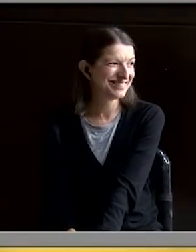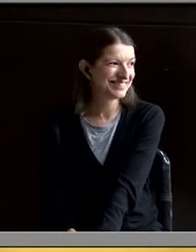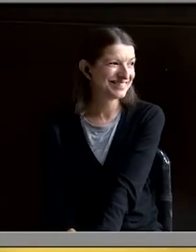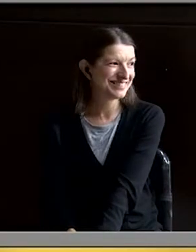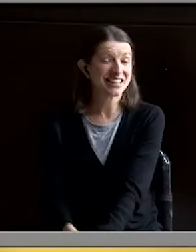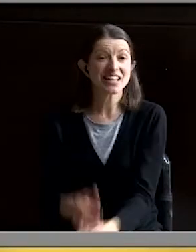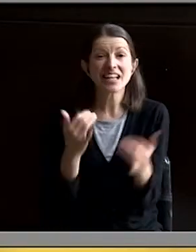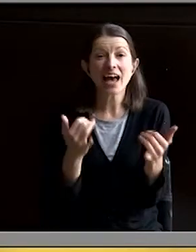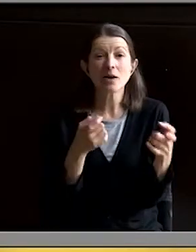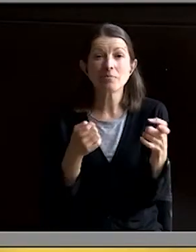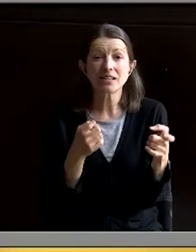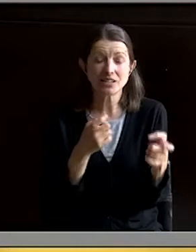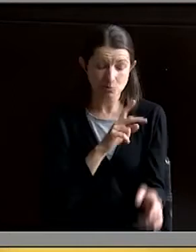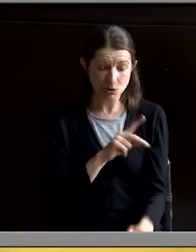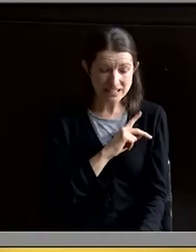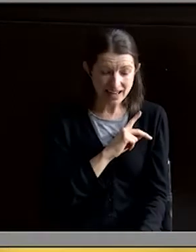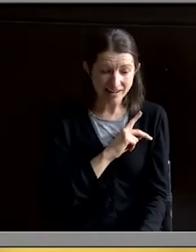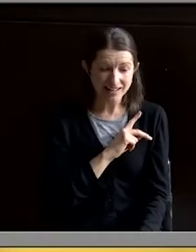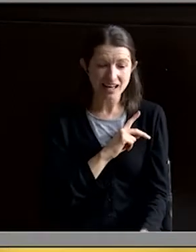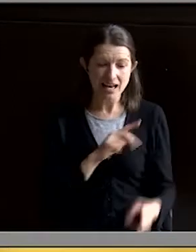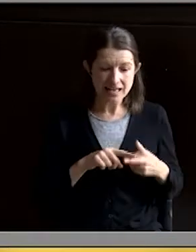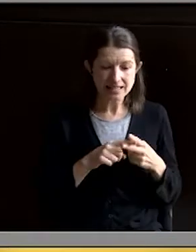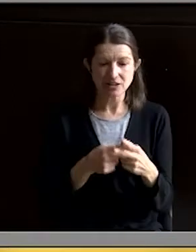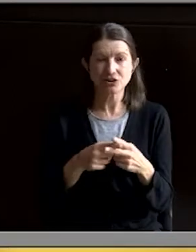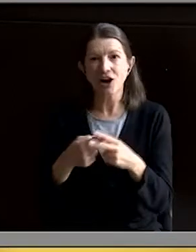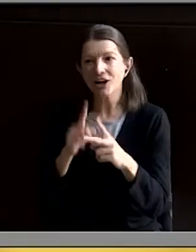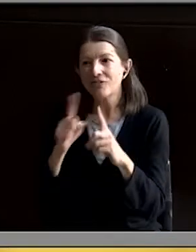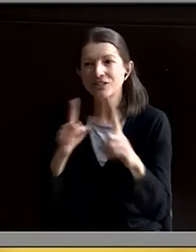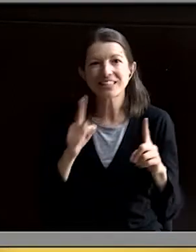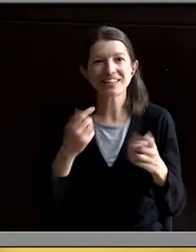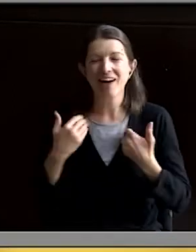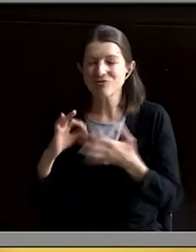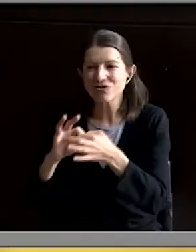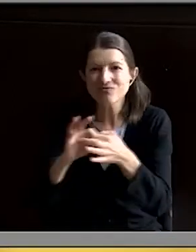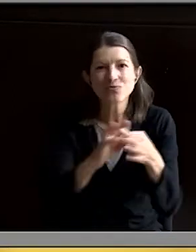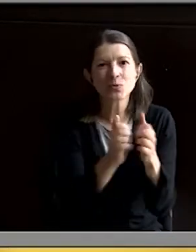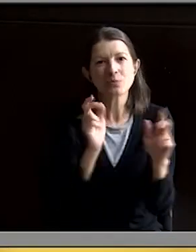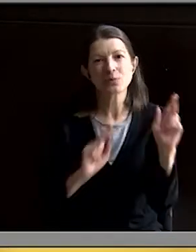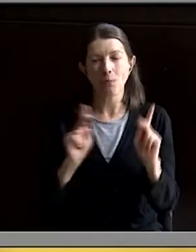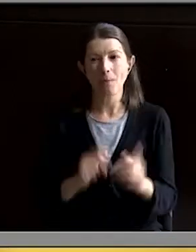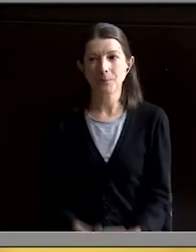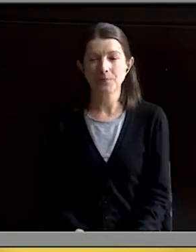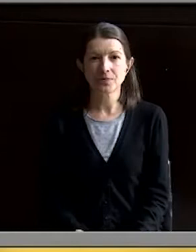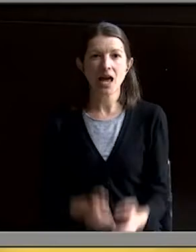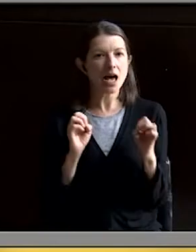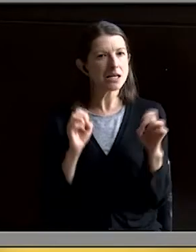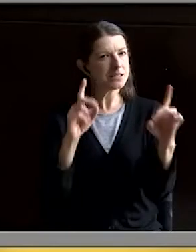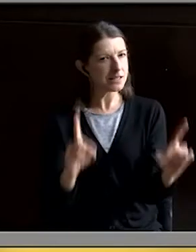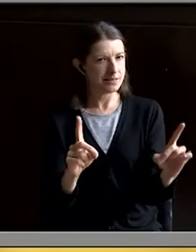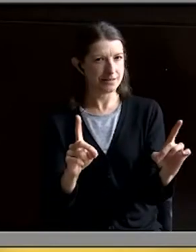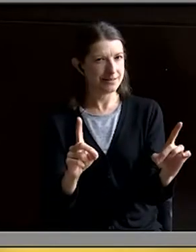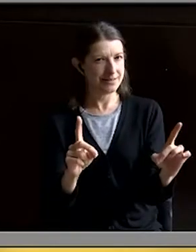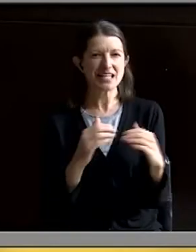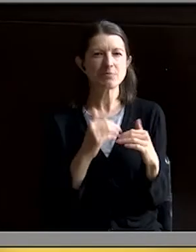I now manage my personality as a catalyst to start conversations and have relationships with people. Education is